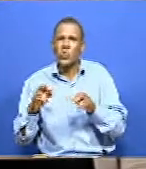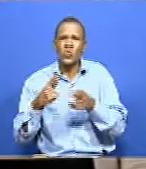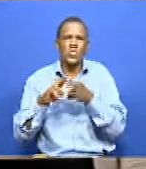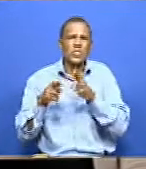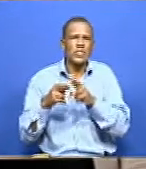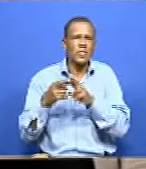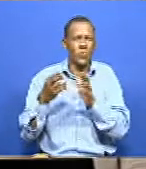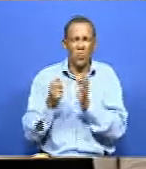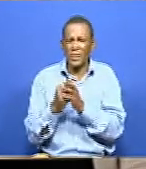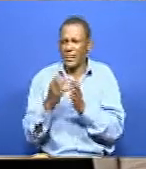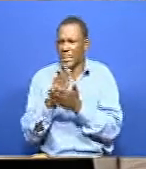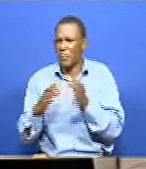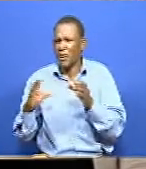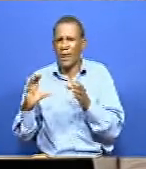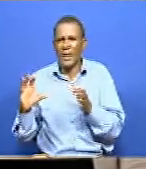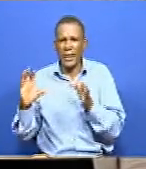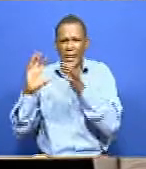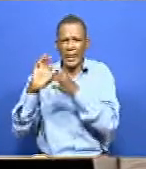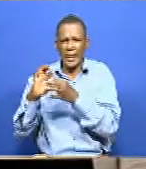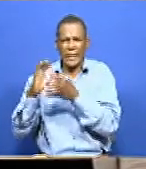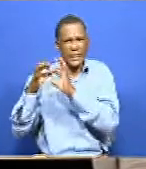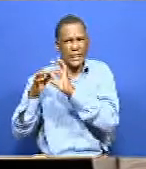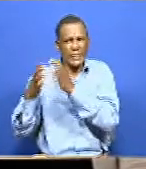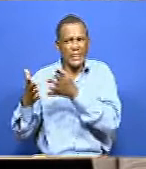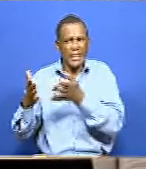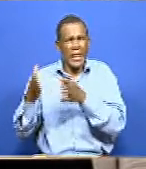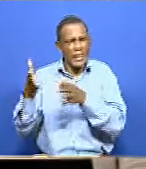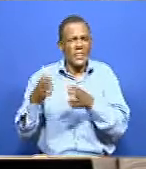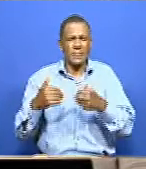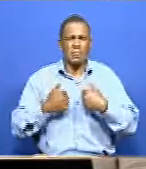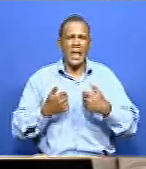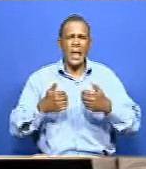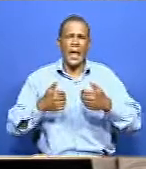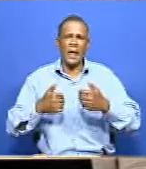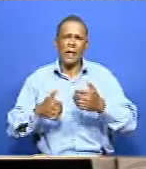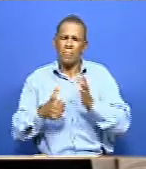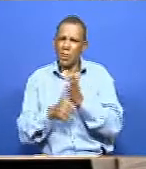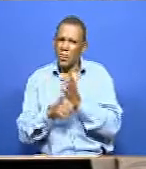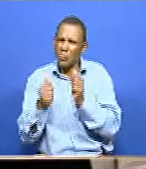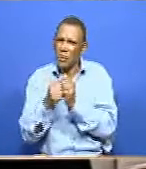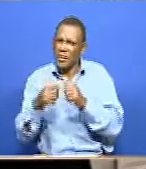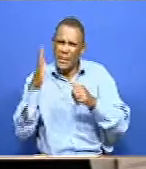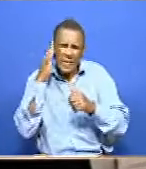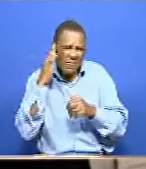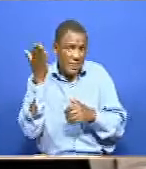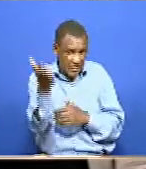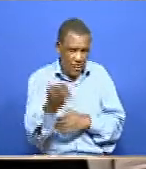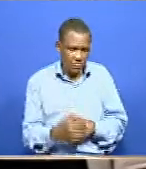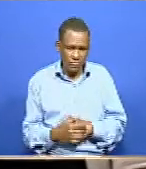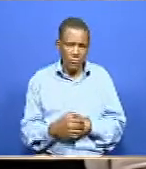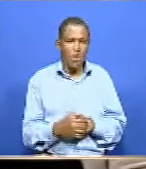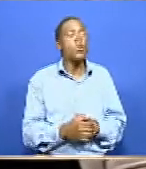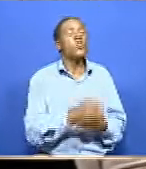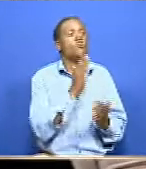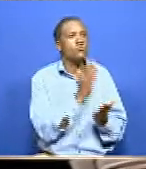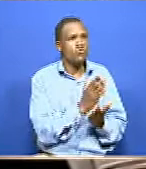cultural disposition. Has that been a problem in your fight to just bring more attention to persons with deafness? Yes. But it